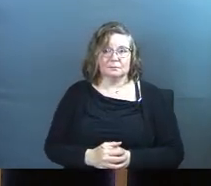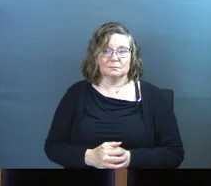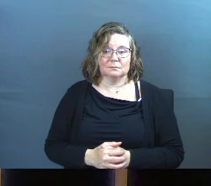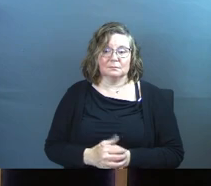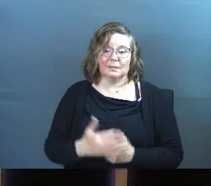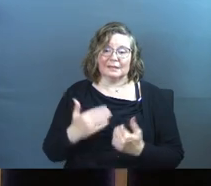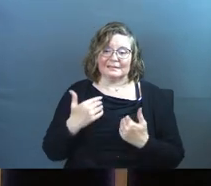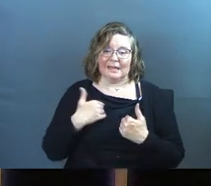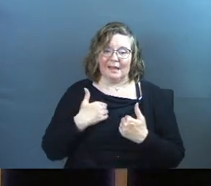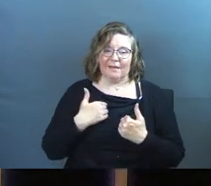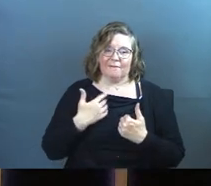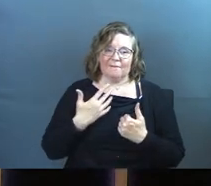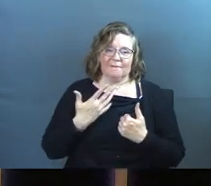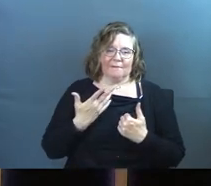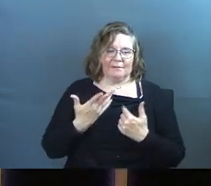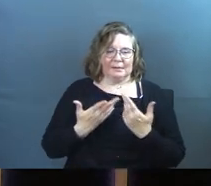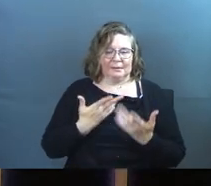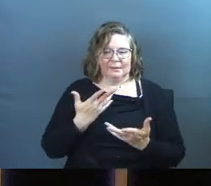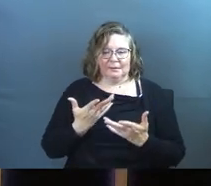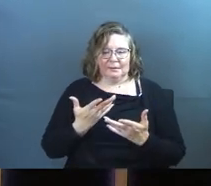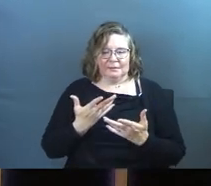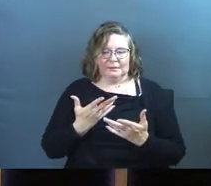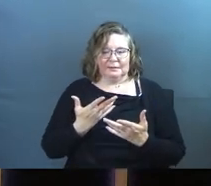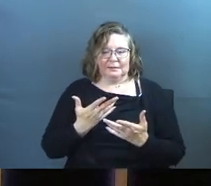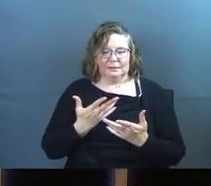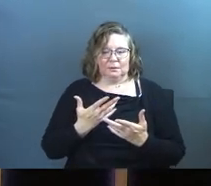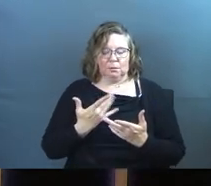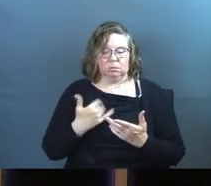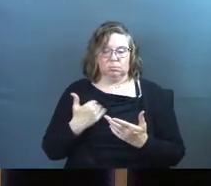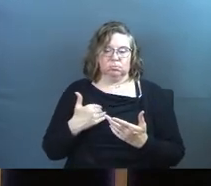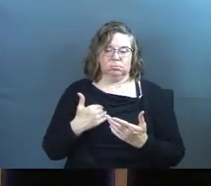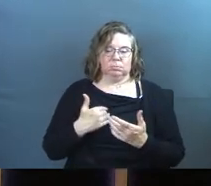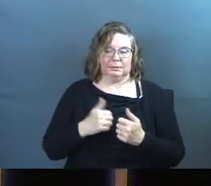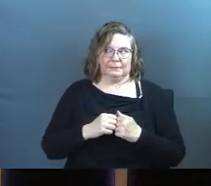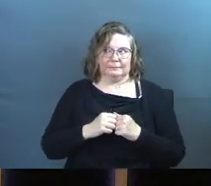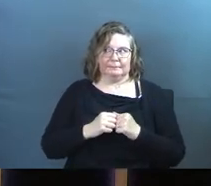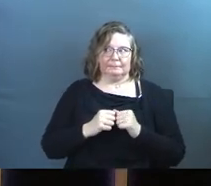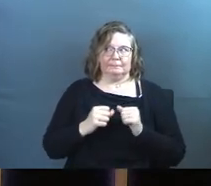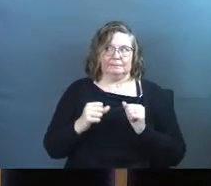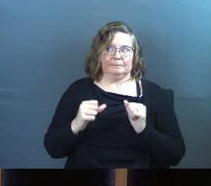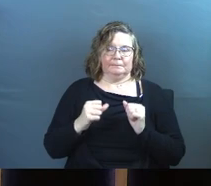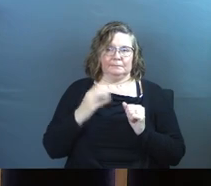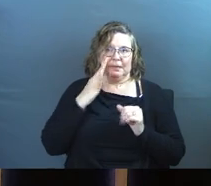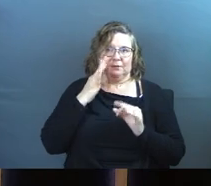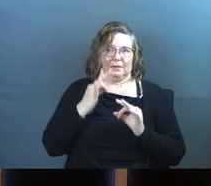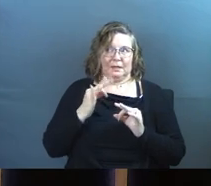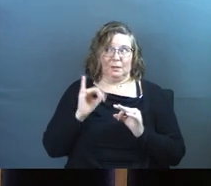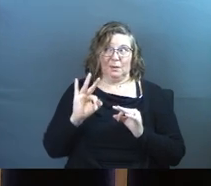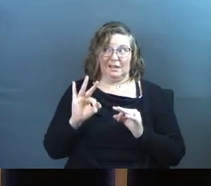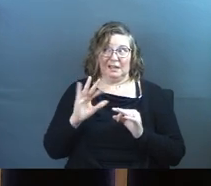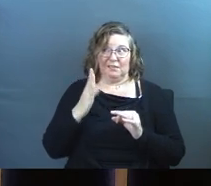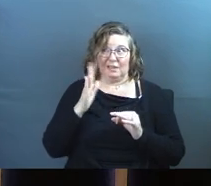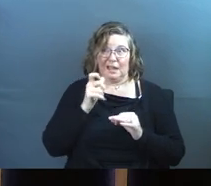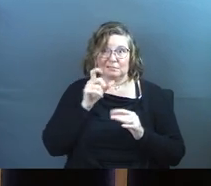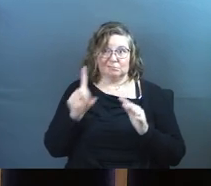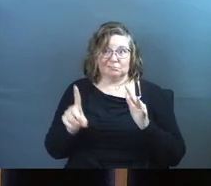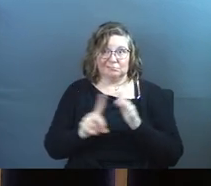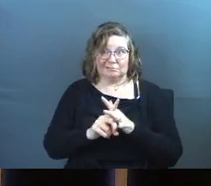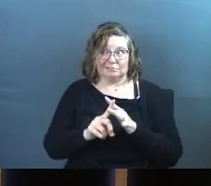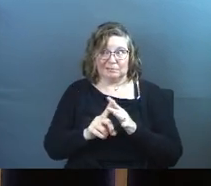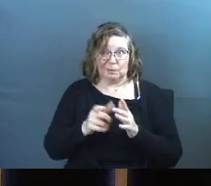Because I've got this vulnerable faith. And what if God doesn't keep it up?